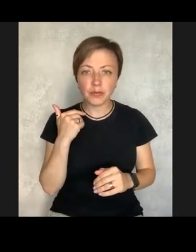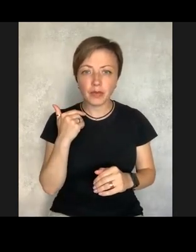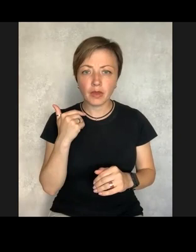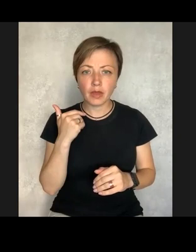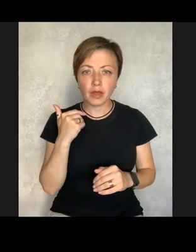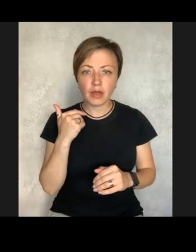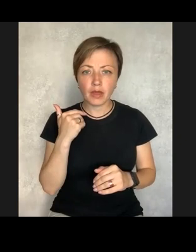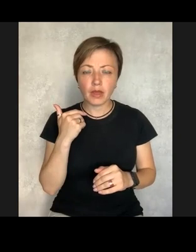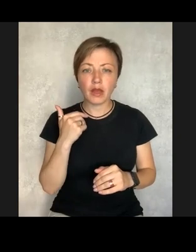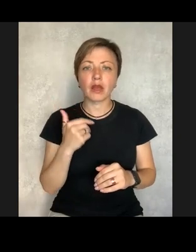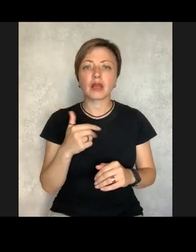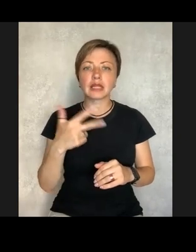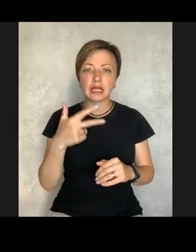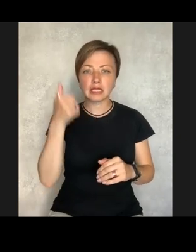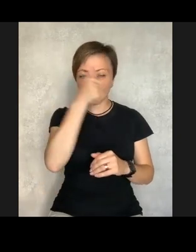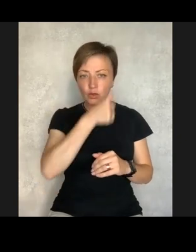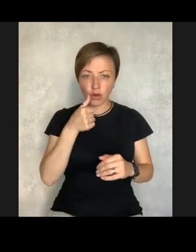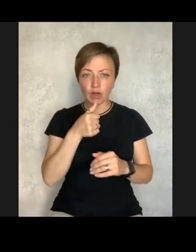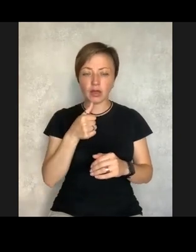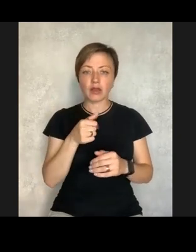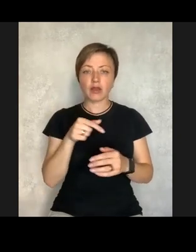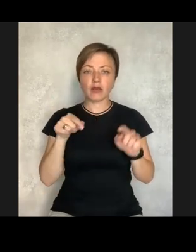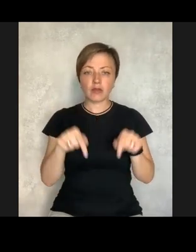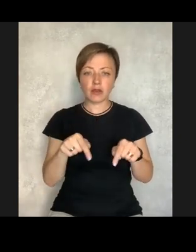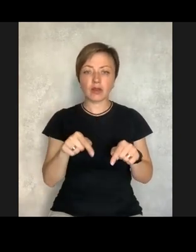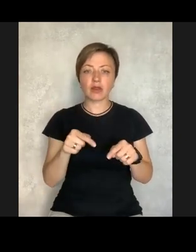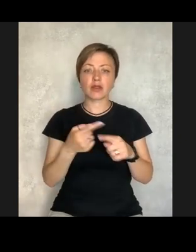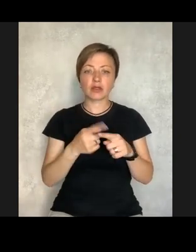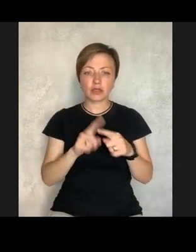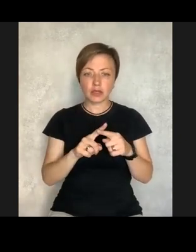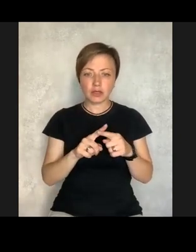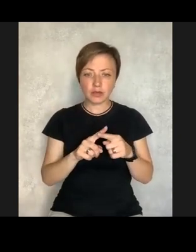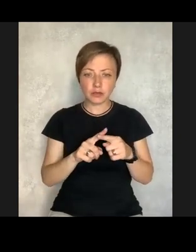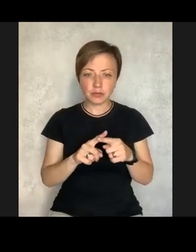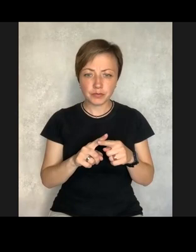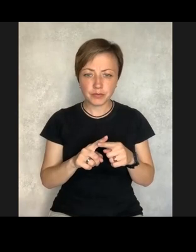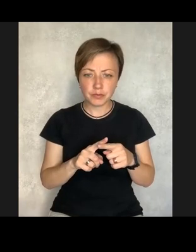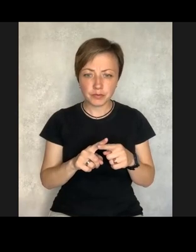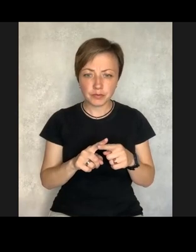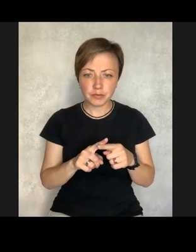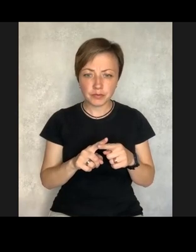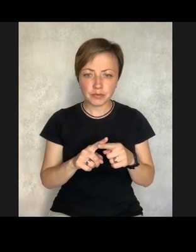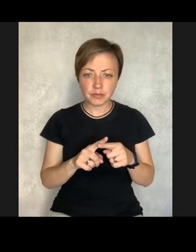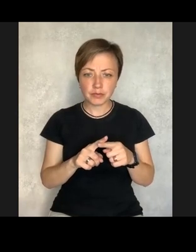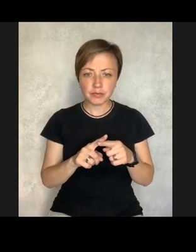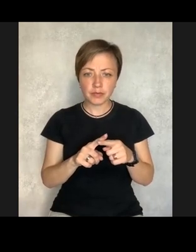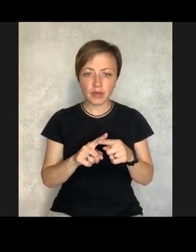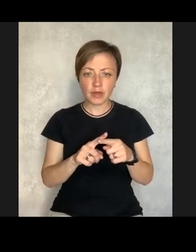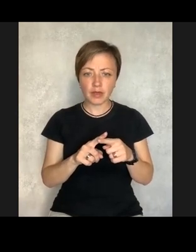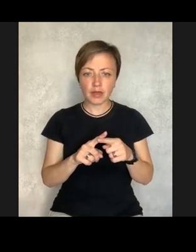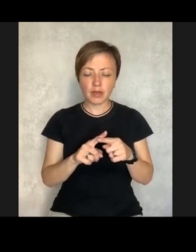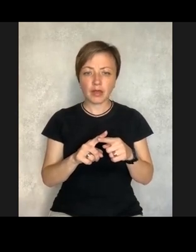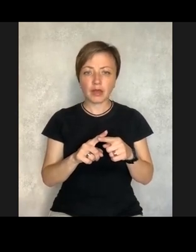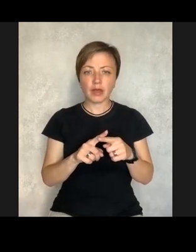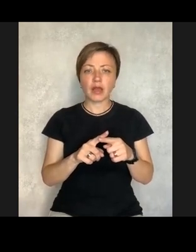am in the situation when I am 35 years old, and I'm supposed to be 30 years more the taxpayer in